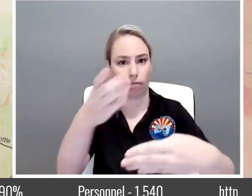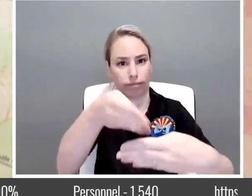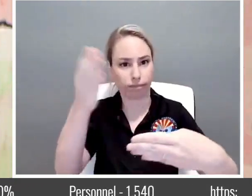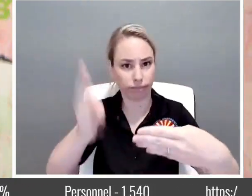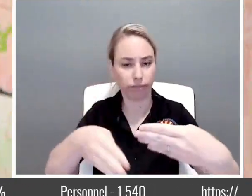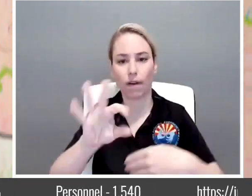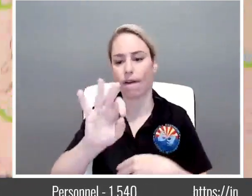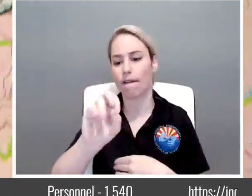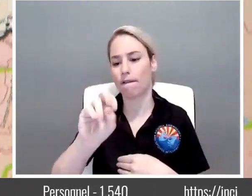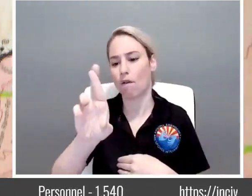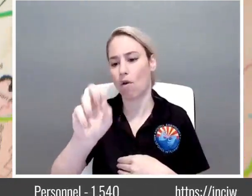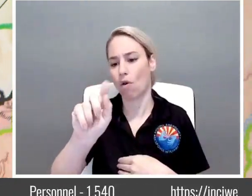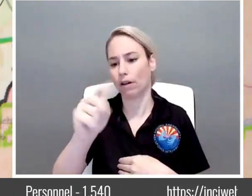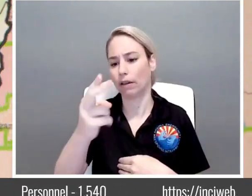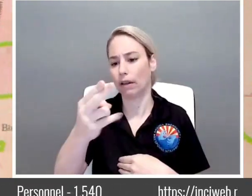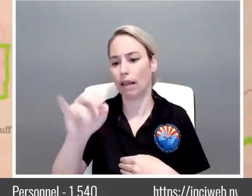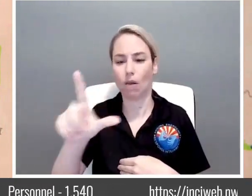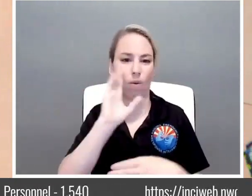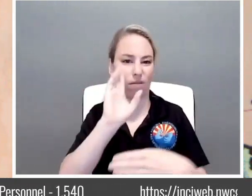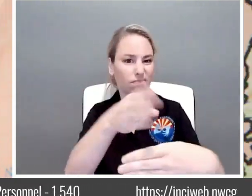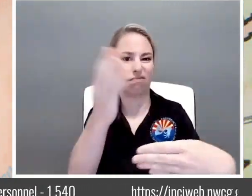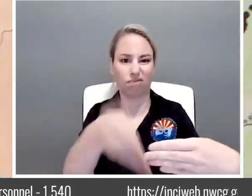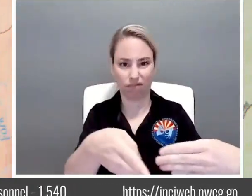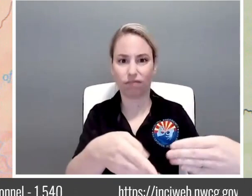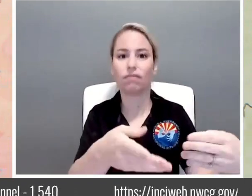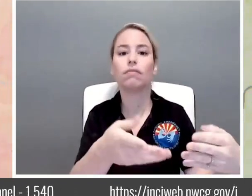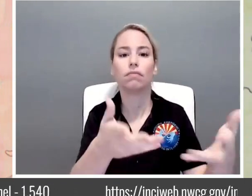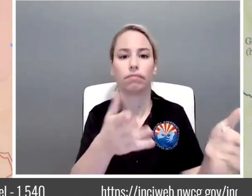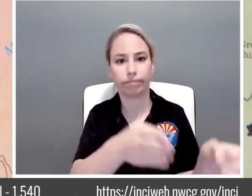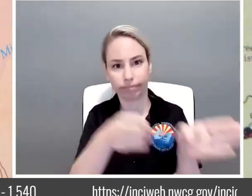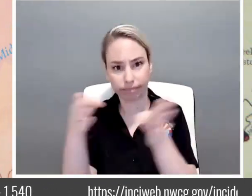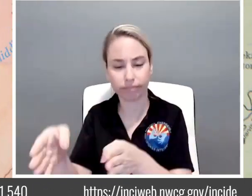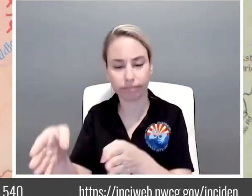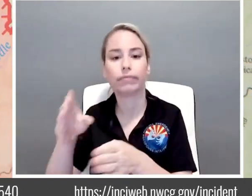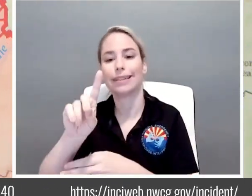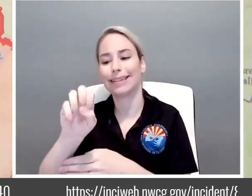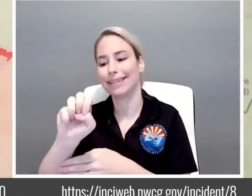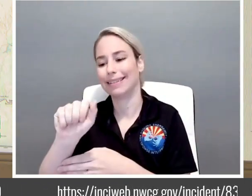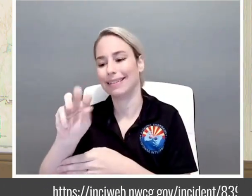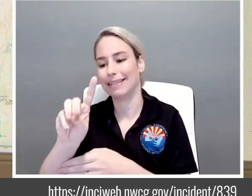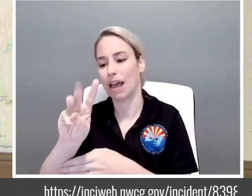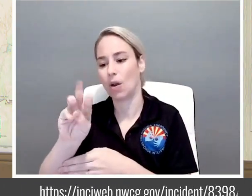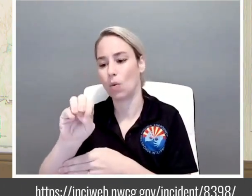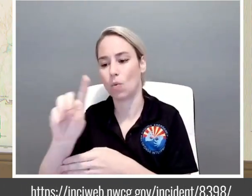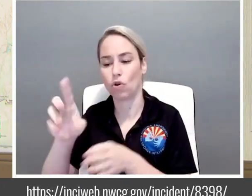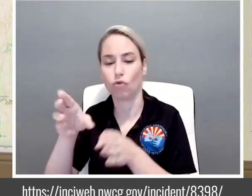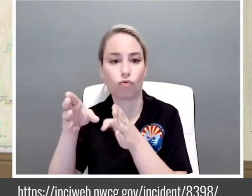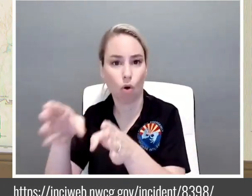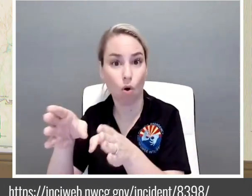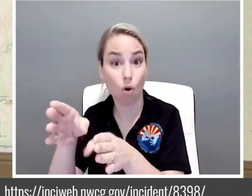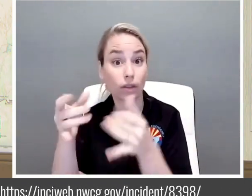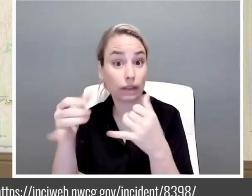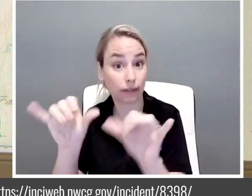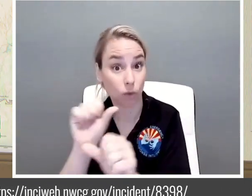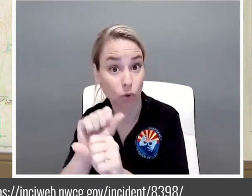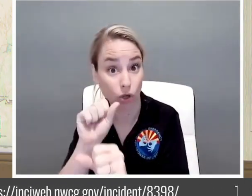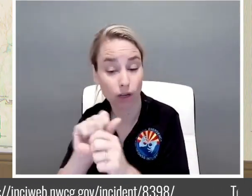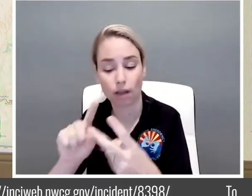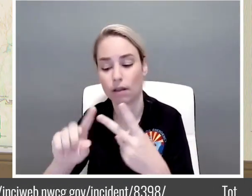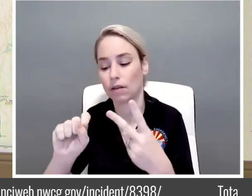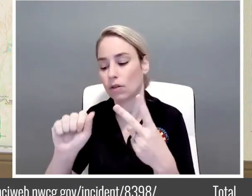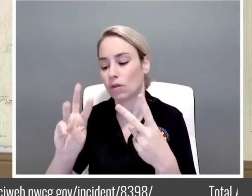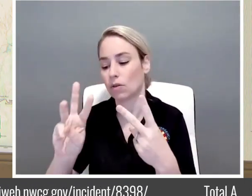this part of the fire and get down here onto Deadwood Road they're working that as well up here on the Sawtooth Ridge